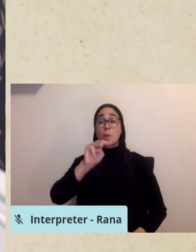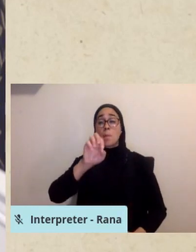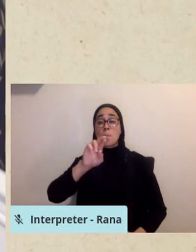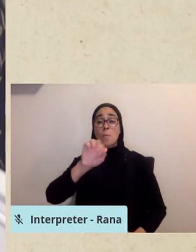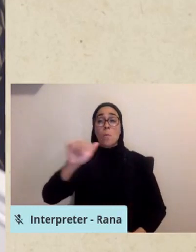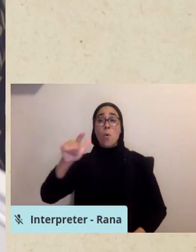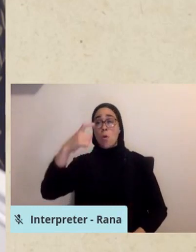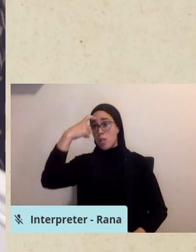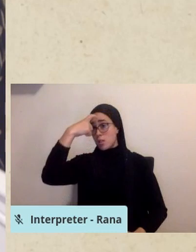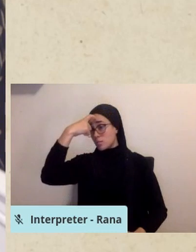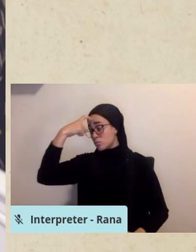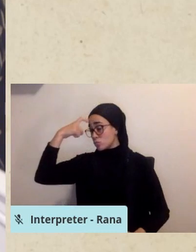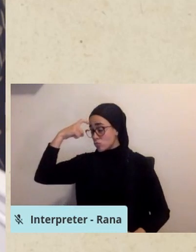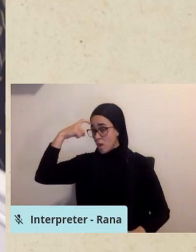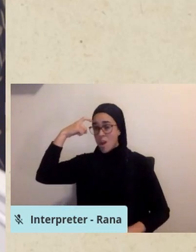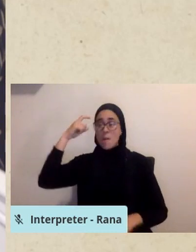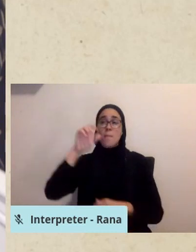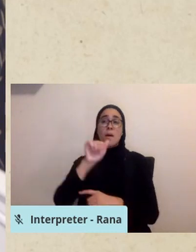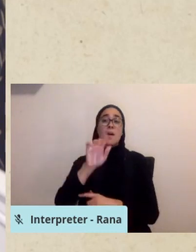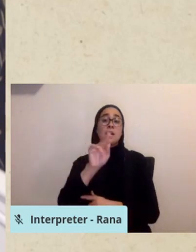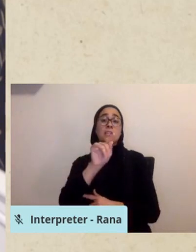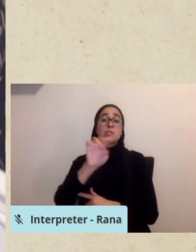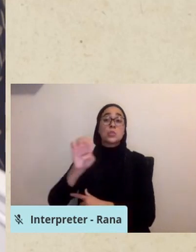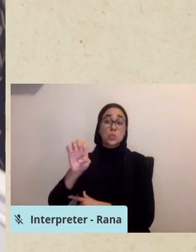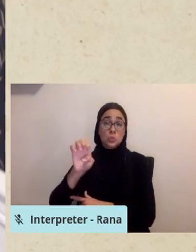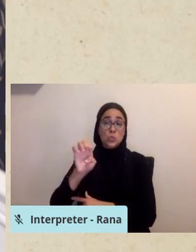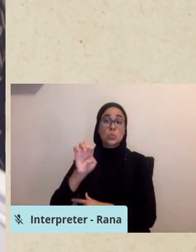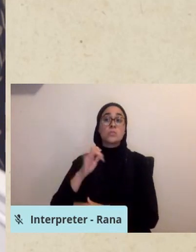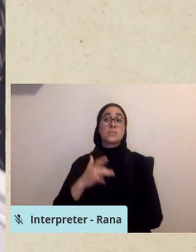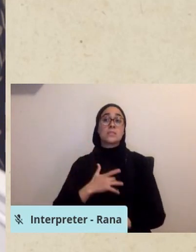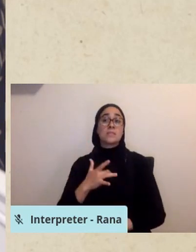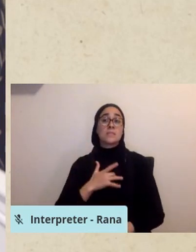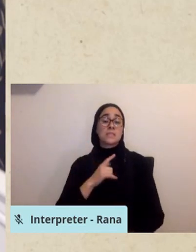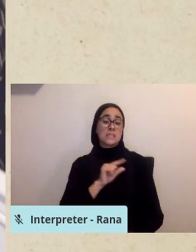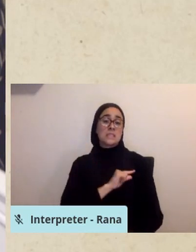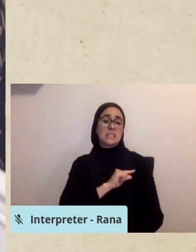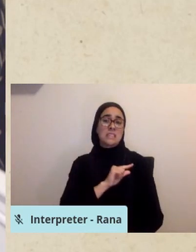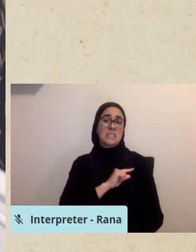unrelenting feeling of guilt and shame to the point of pathology.